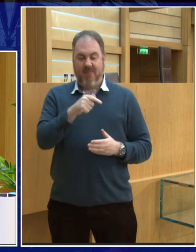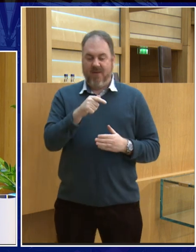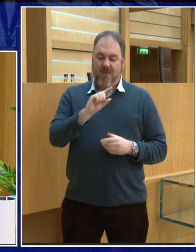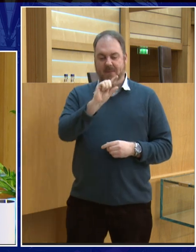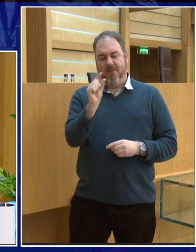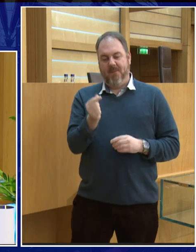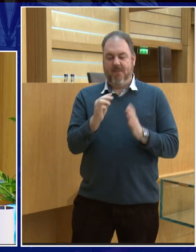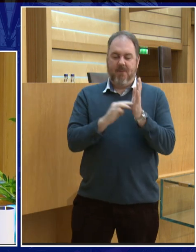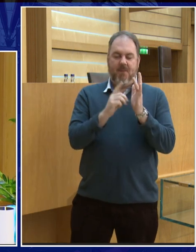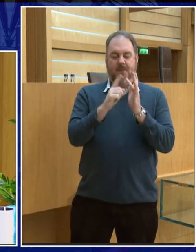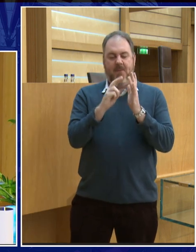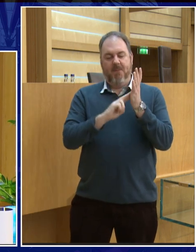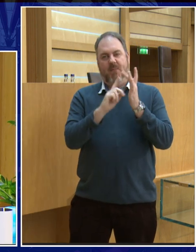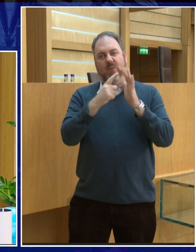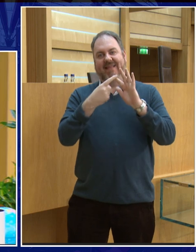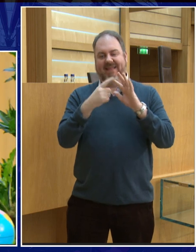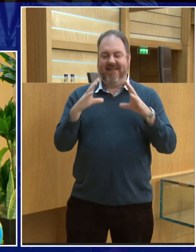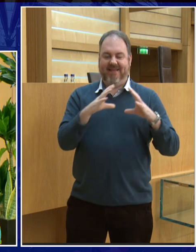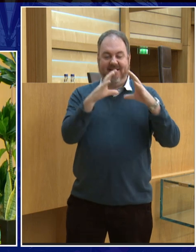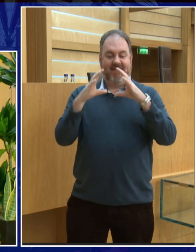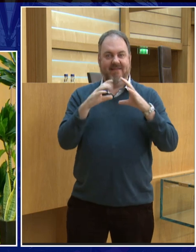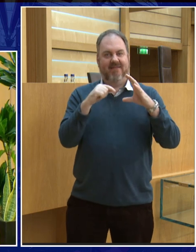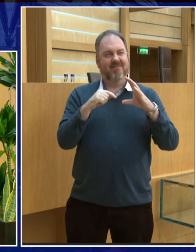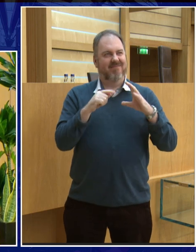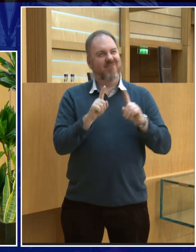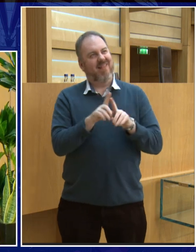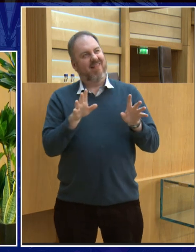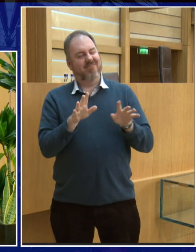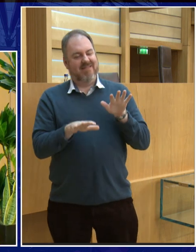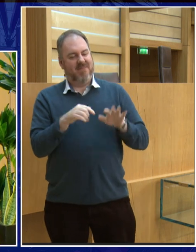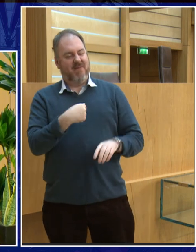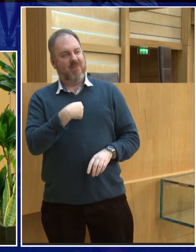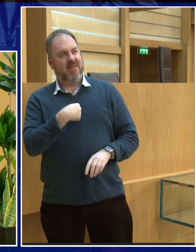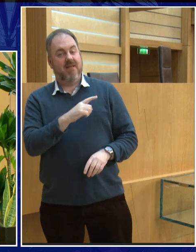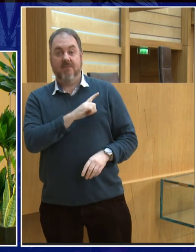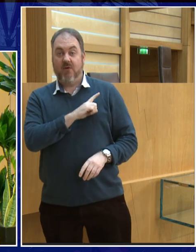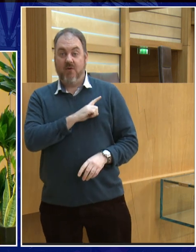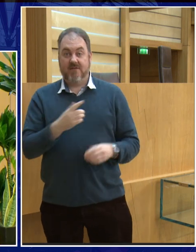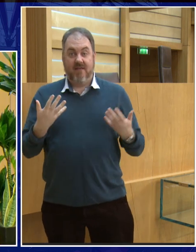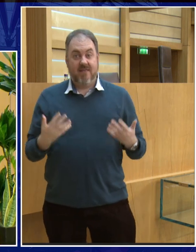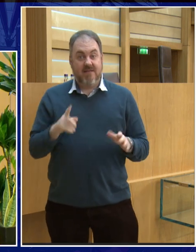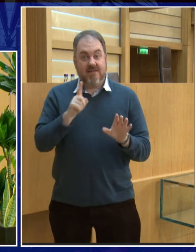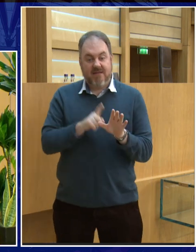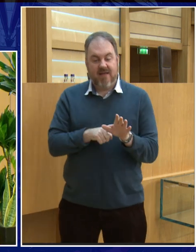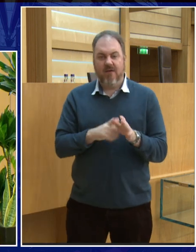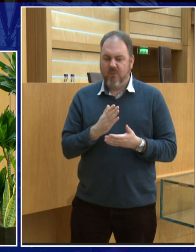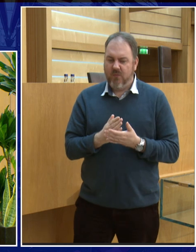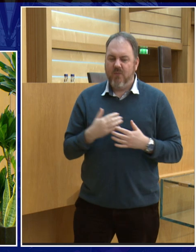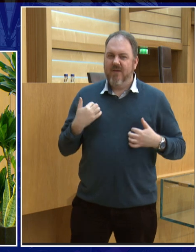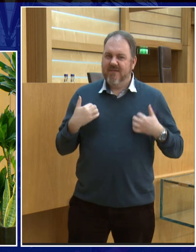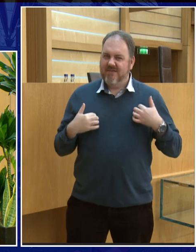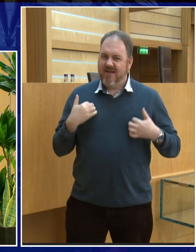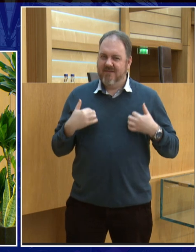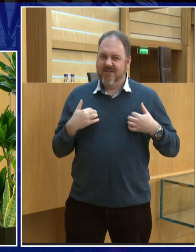me up, really. Because one of the reasons I wrote the book is mainly because this year is a very exciting year. Because this year is